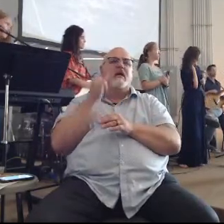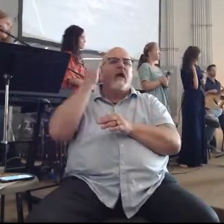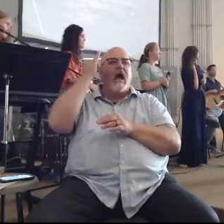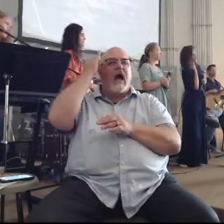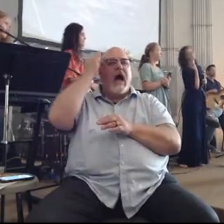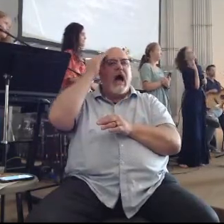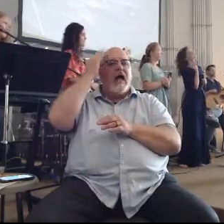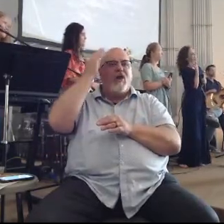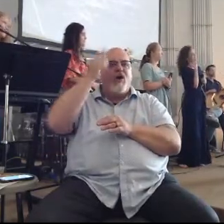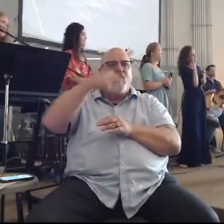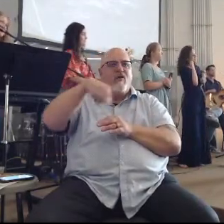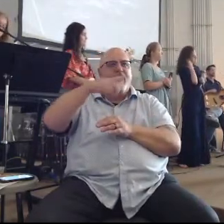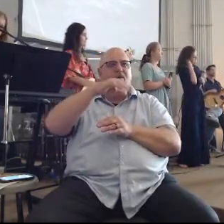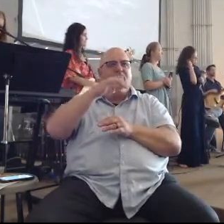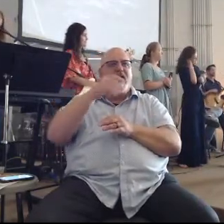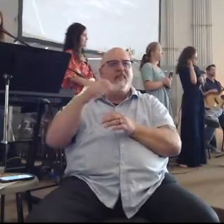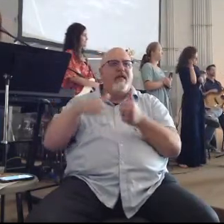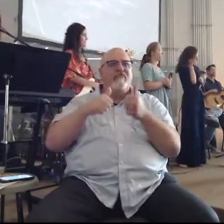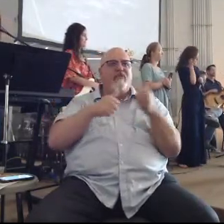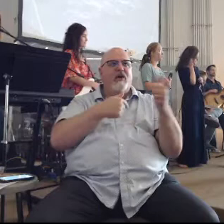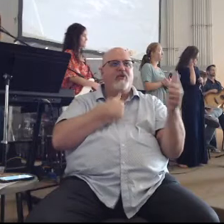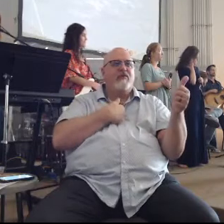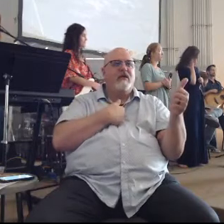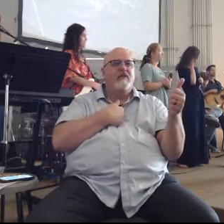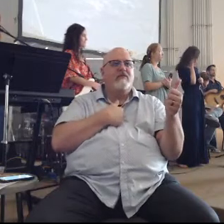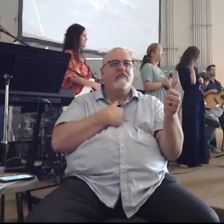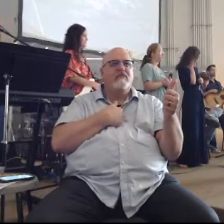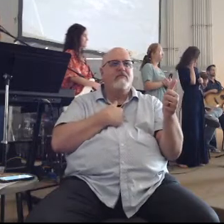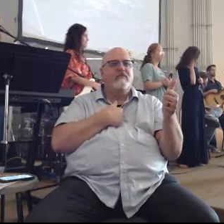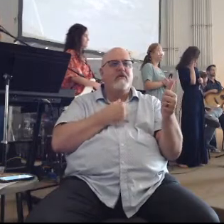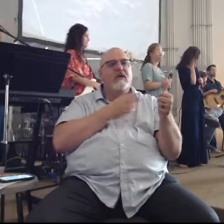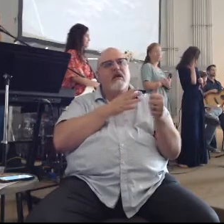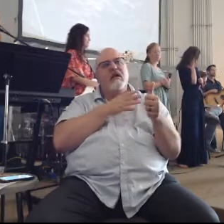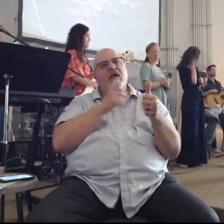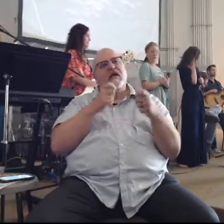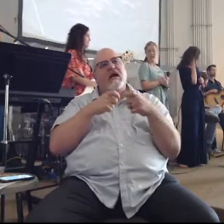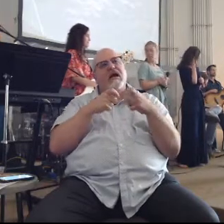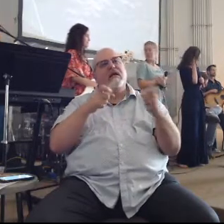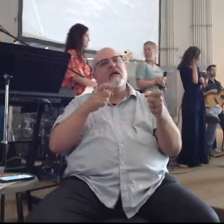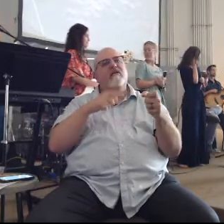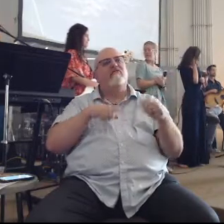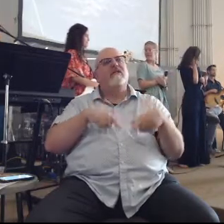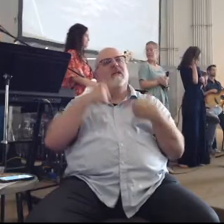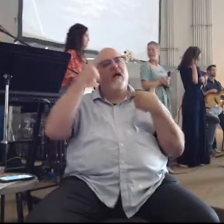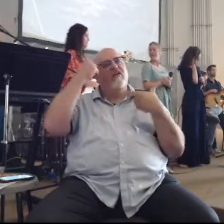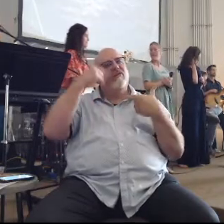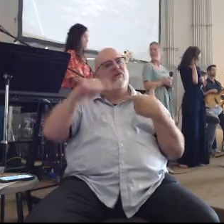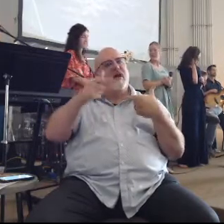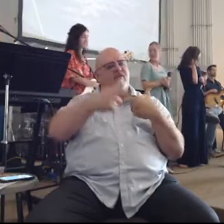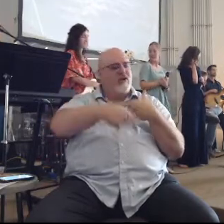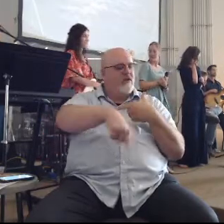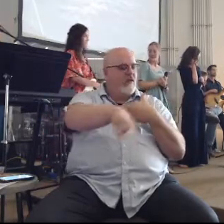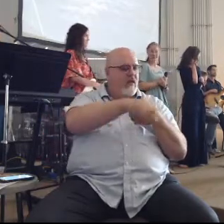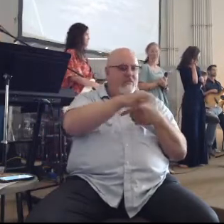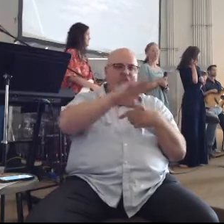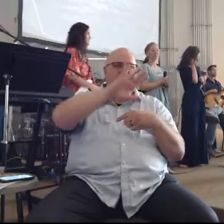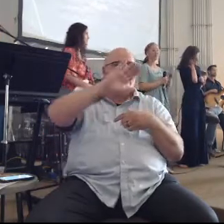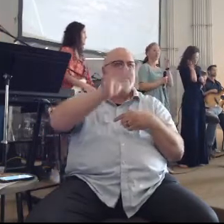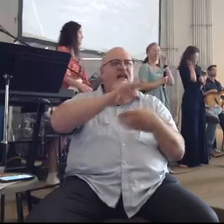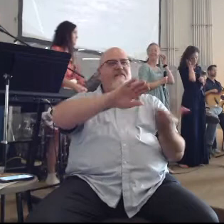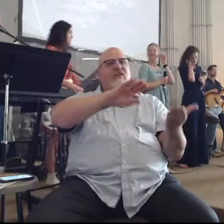them And they follow me And I give eternal life to them And they will never perish